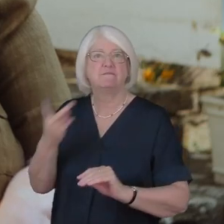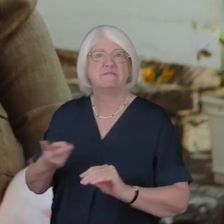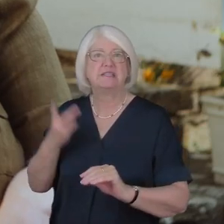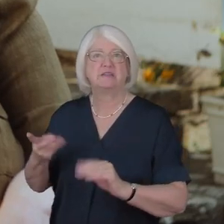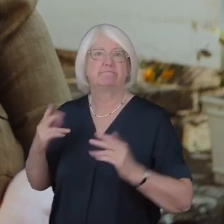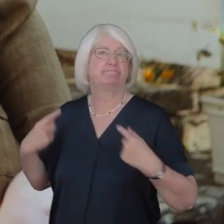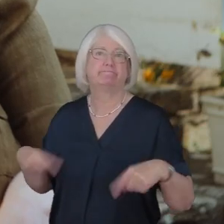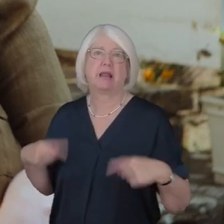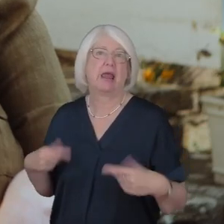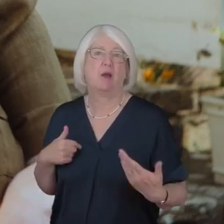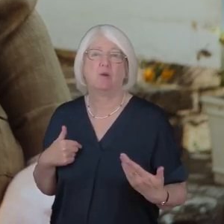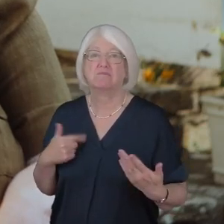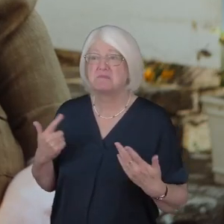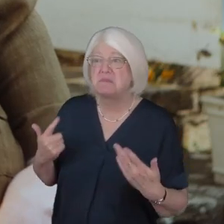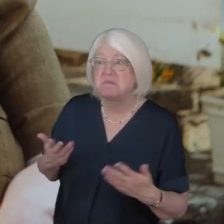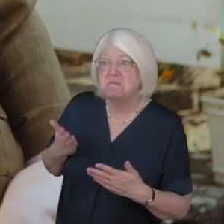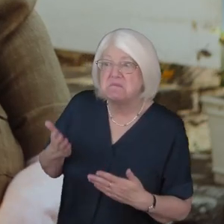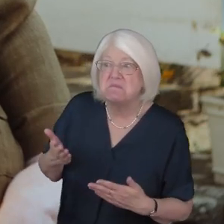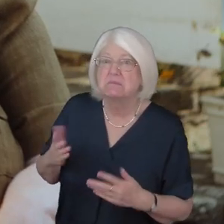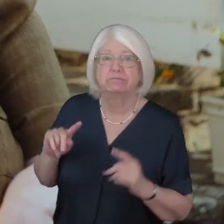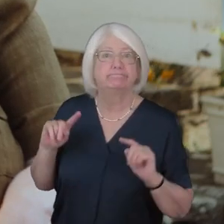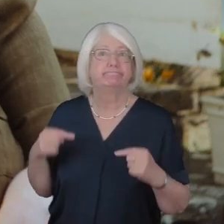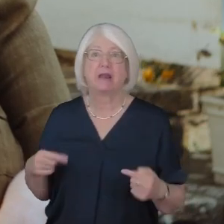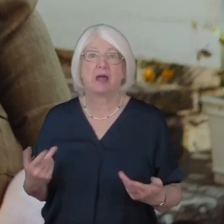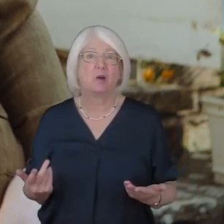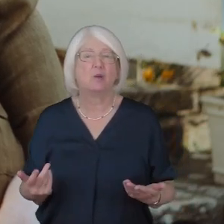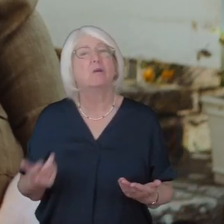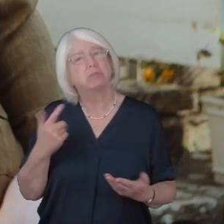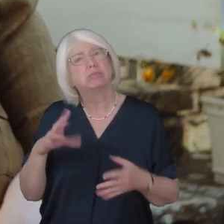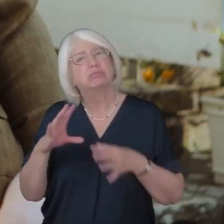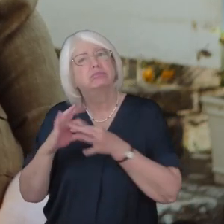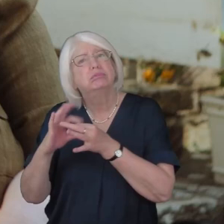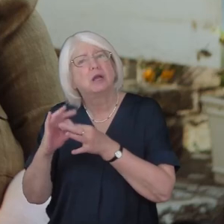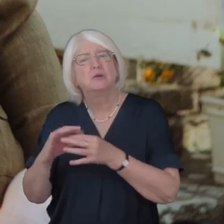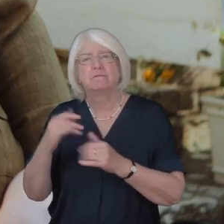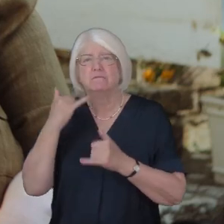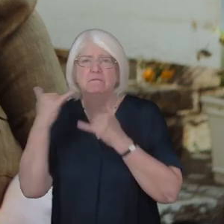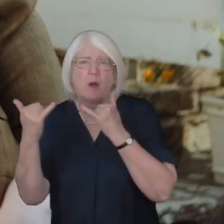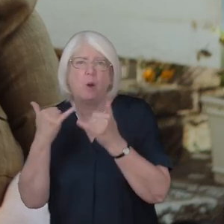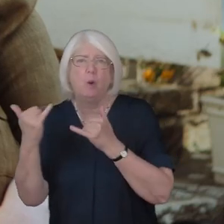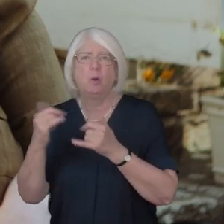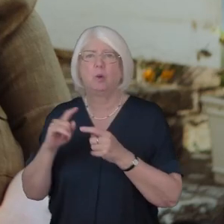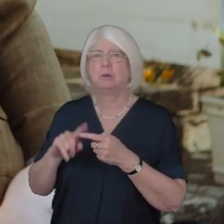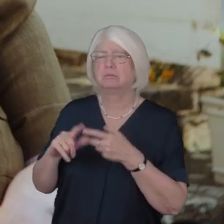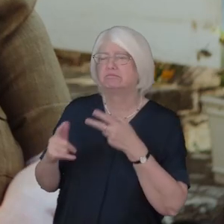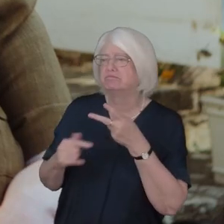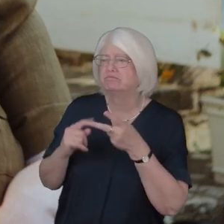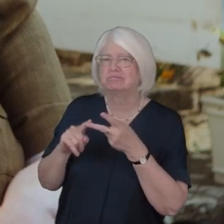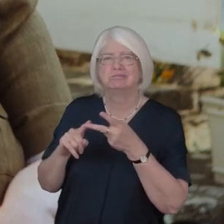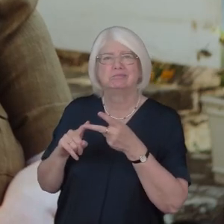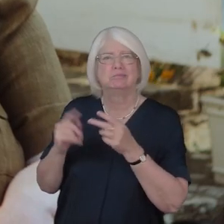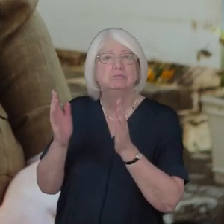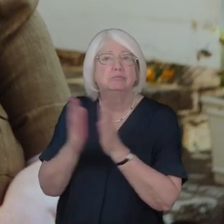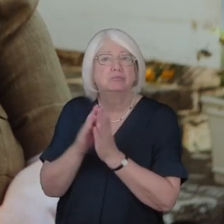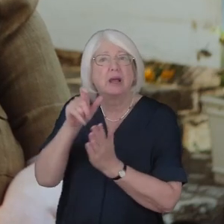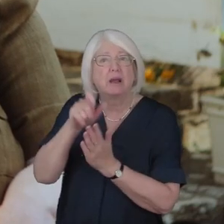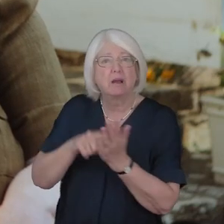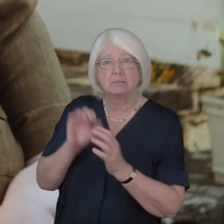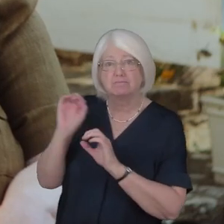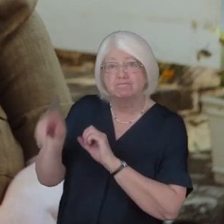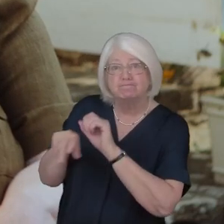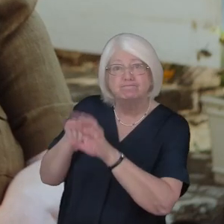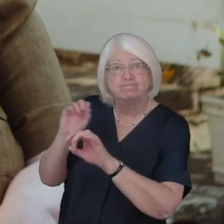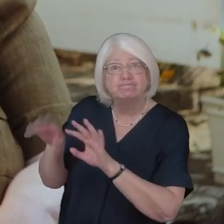and so we haven't been able to visit them at all we've kept in touch by phone and by sending prayer